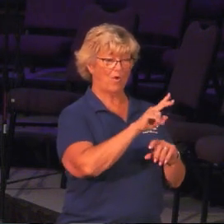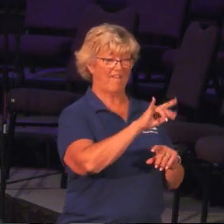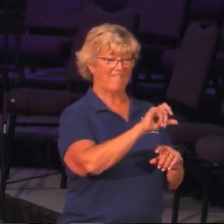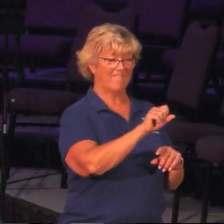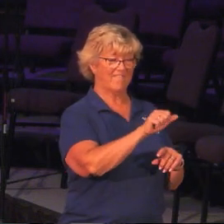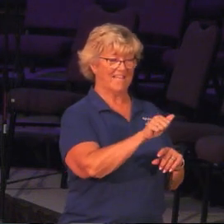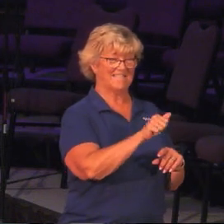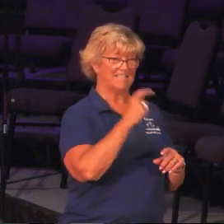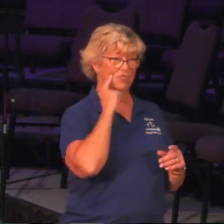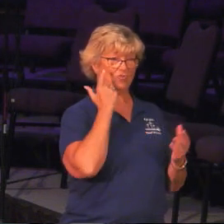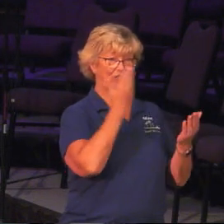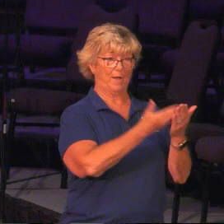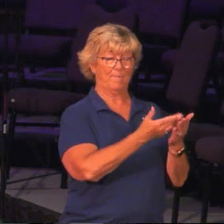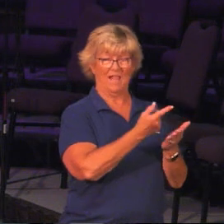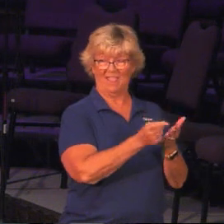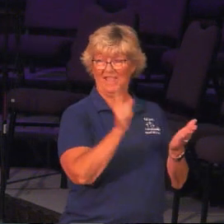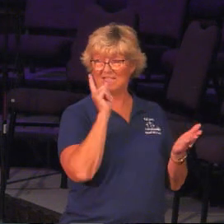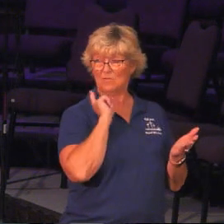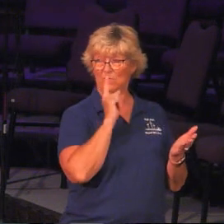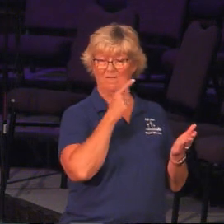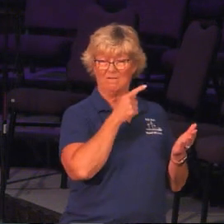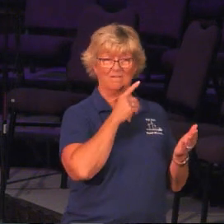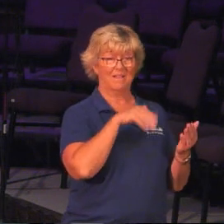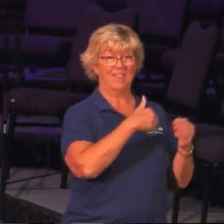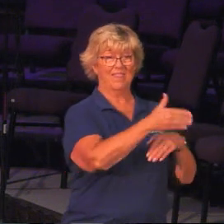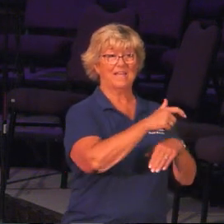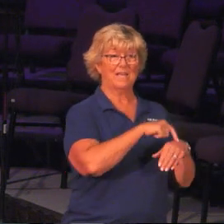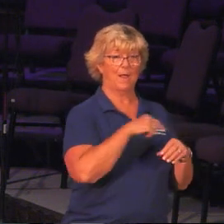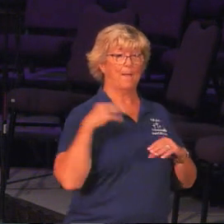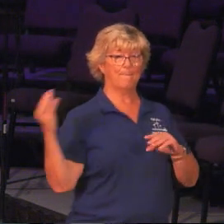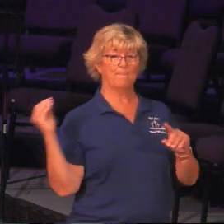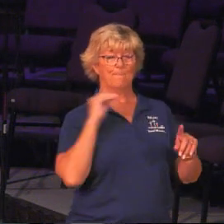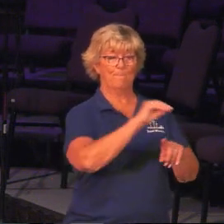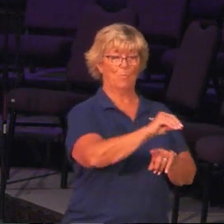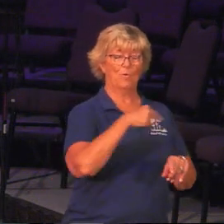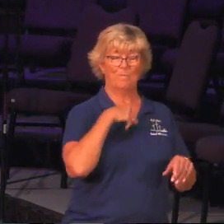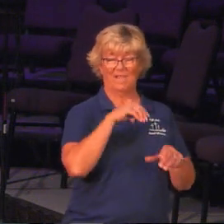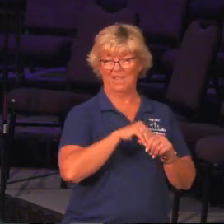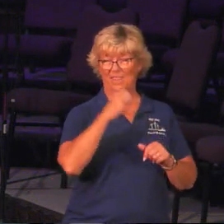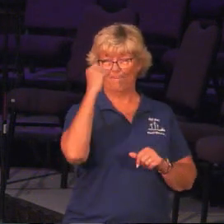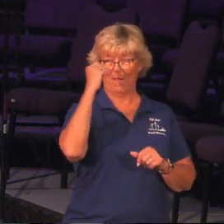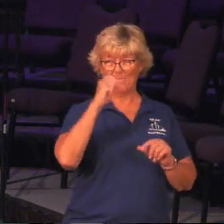just got back last week, so maybe next time he'll put me in the Popeye group, right?